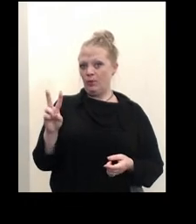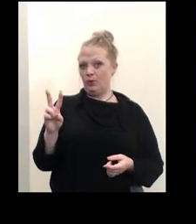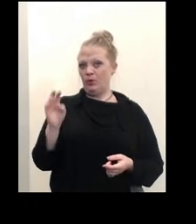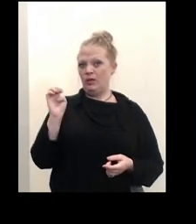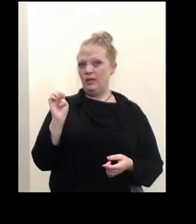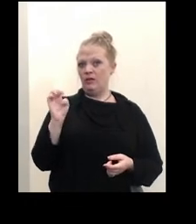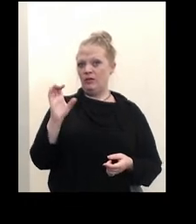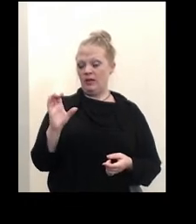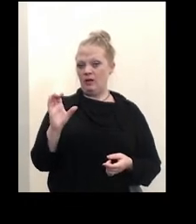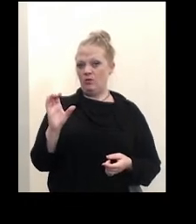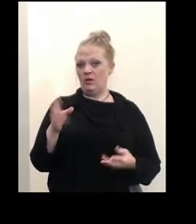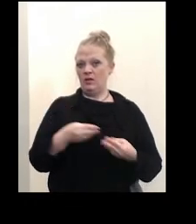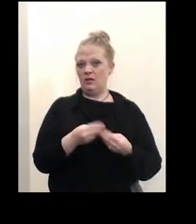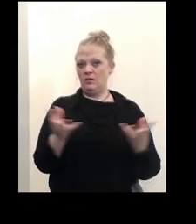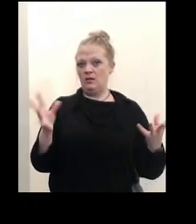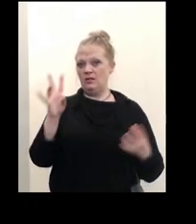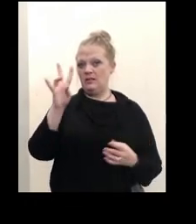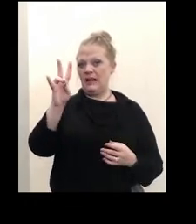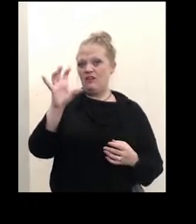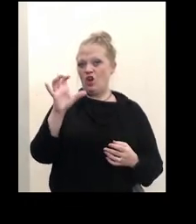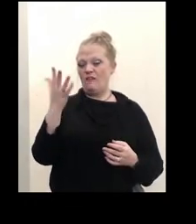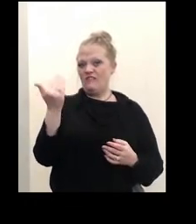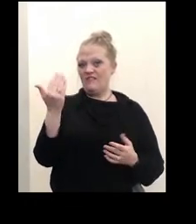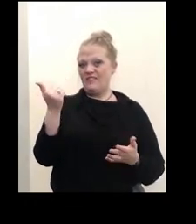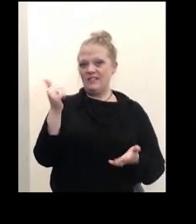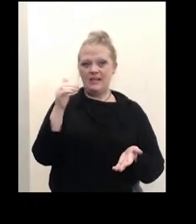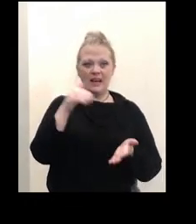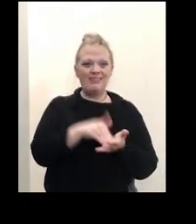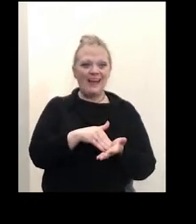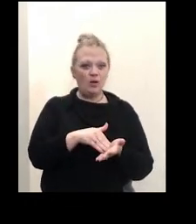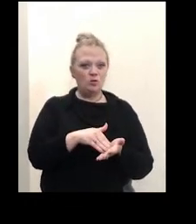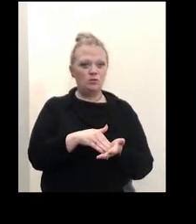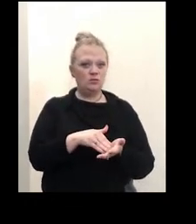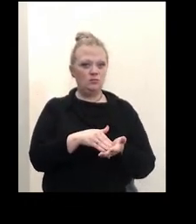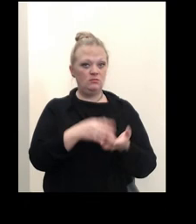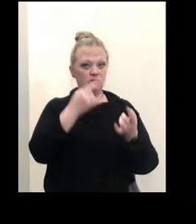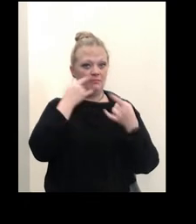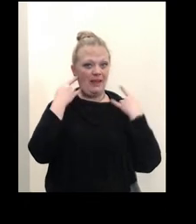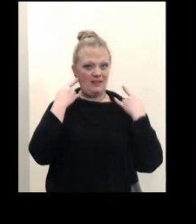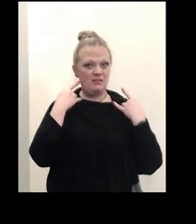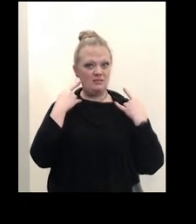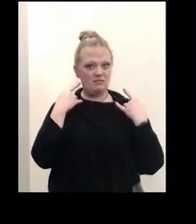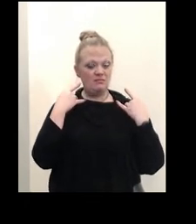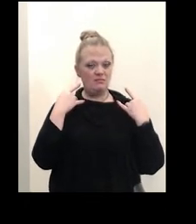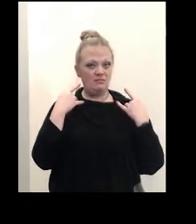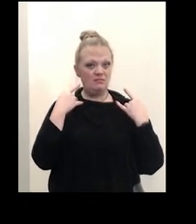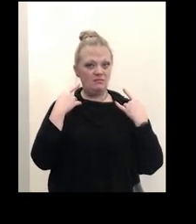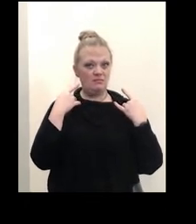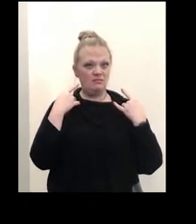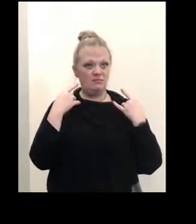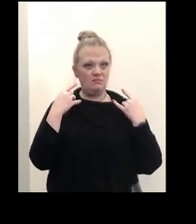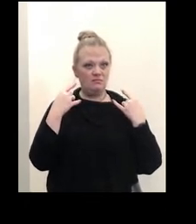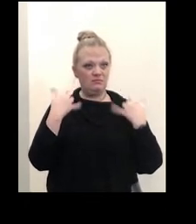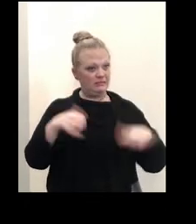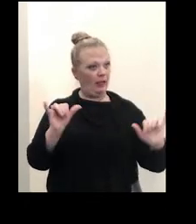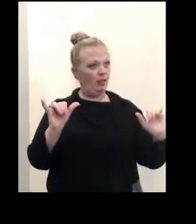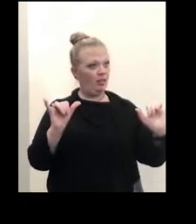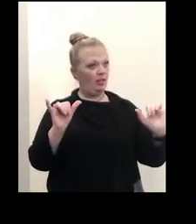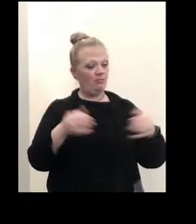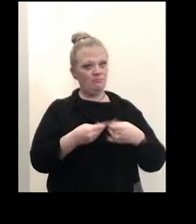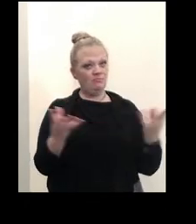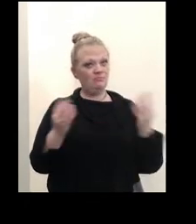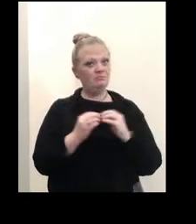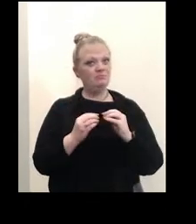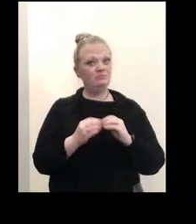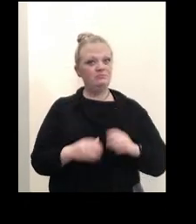has distributed 715,000 masks, and, and we are distributing more. So